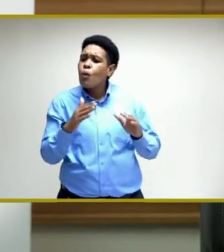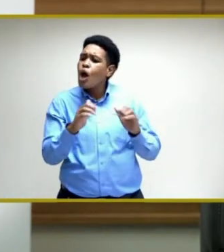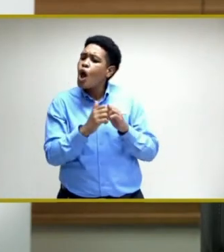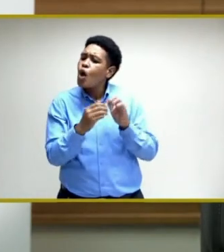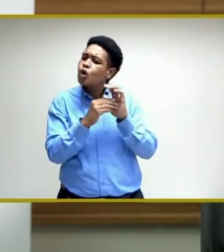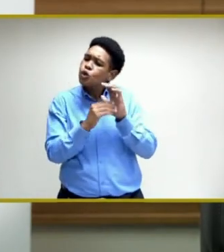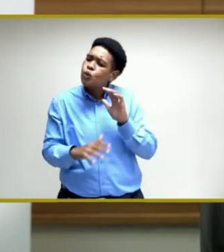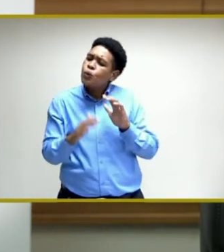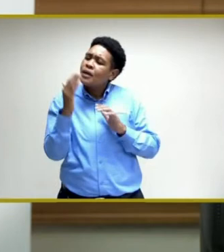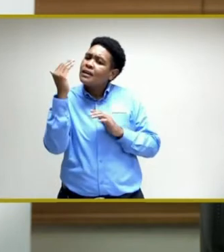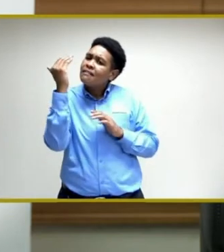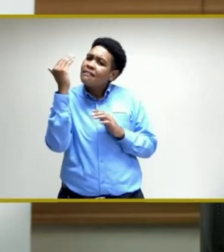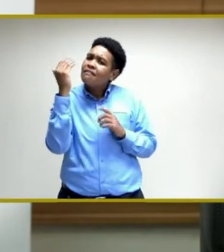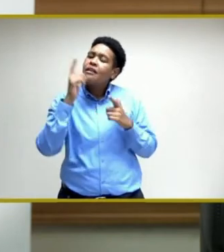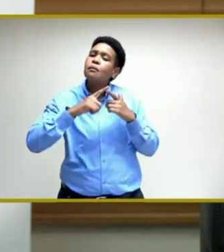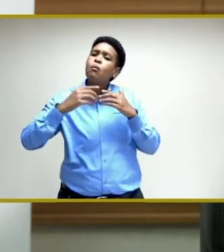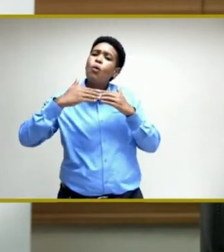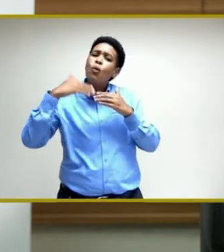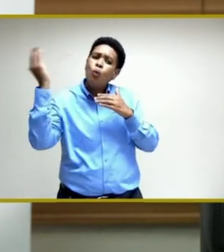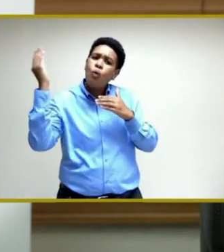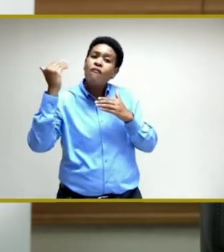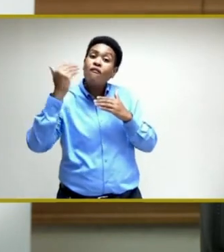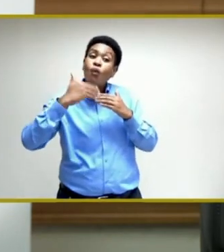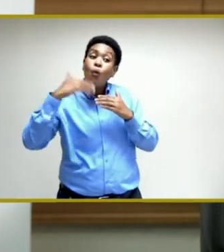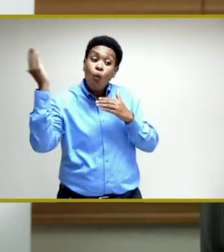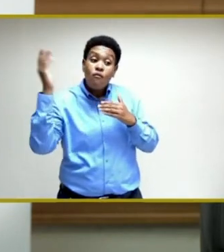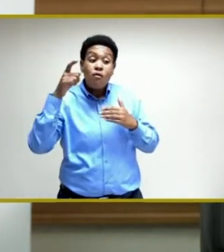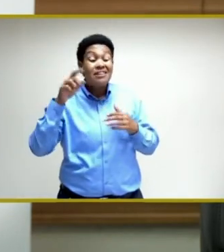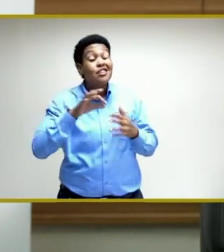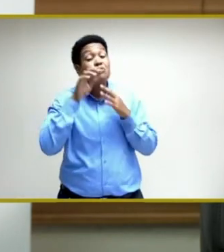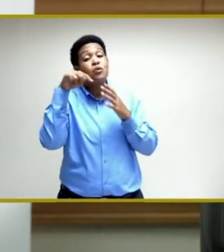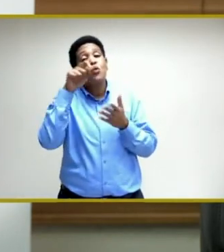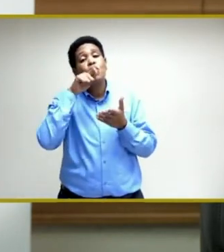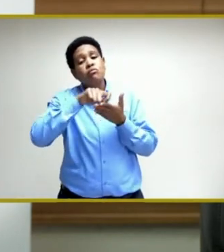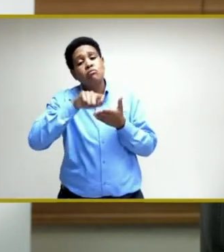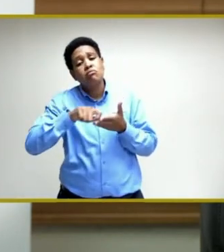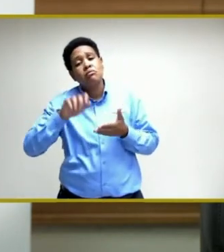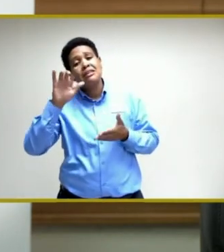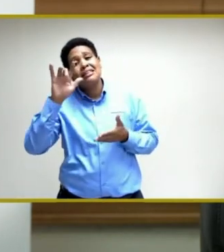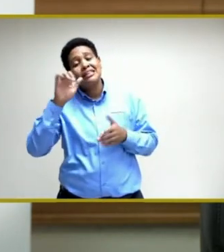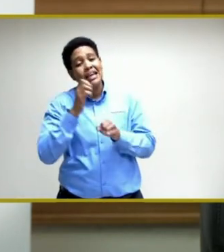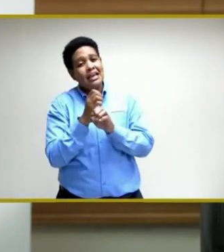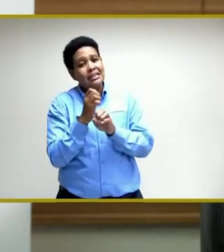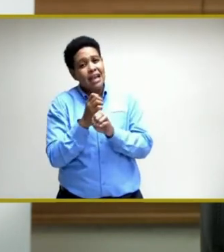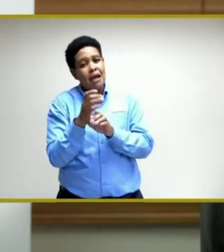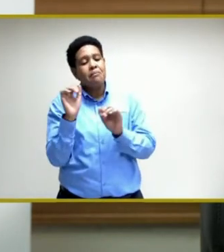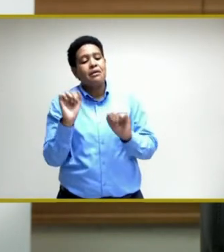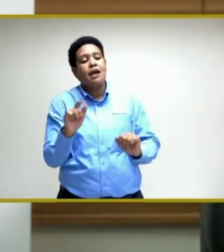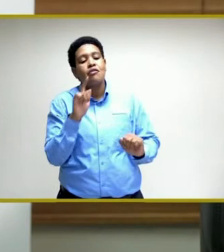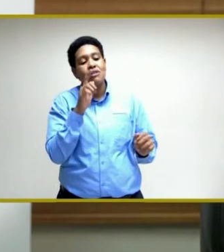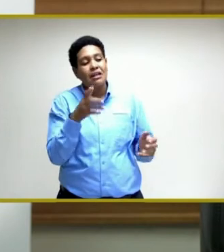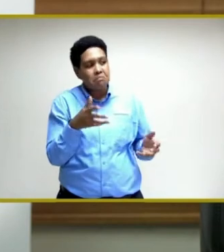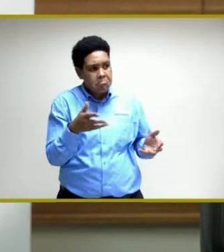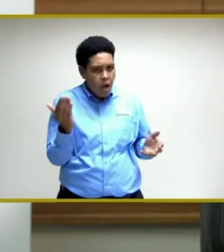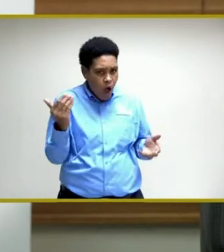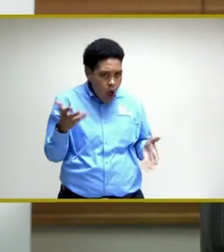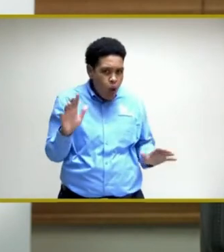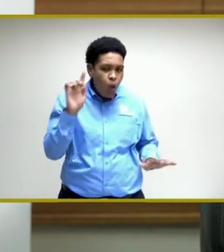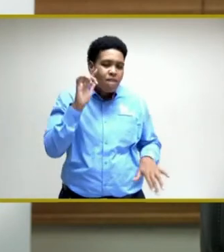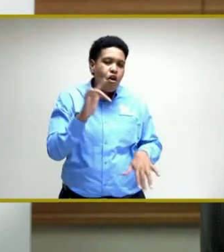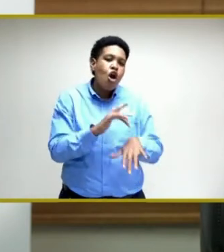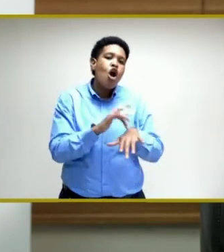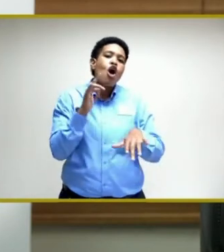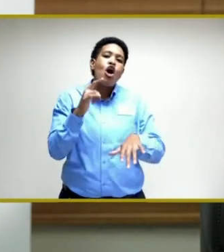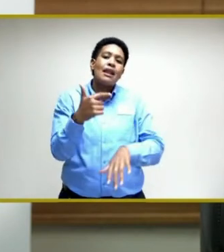students 15 years and older, especially those who will be sitting exit examinations, can be facilitated for early